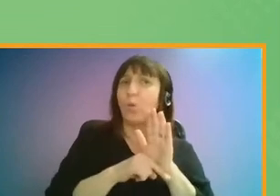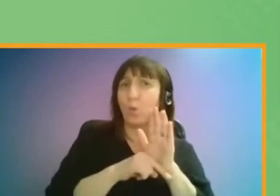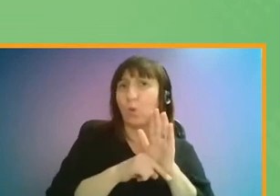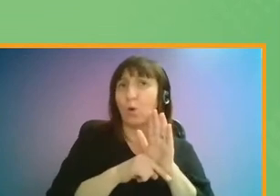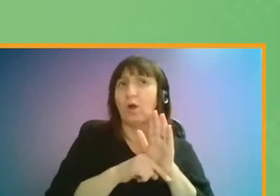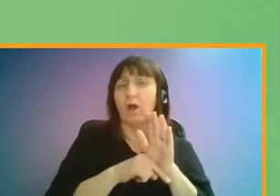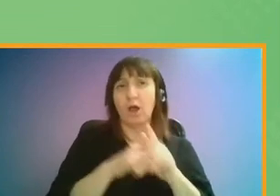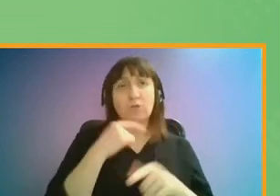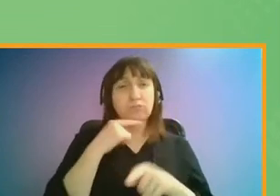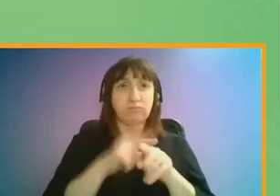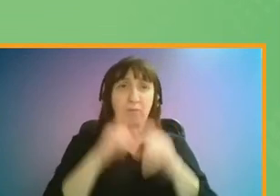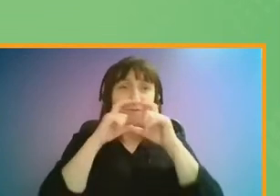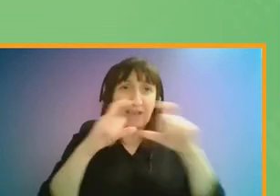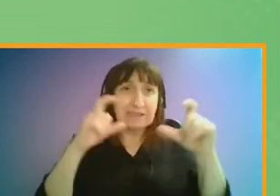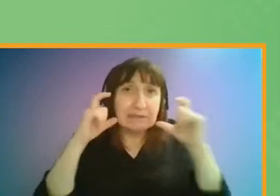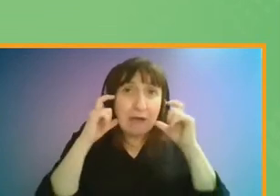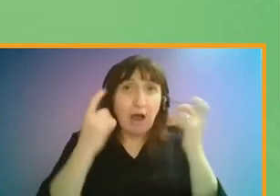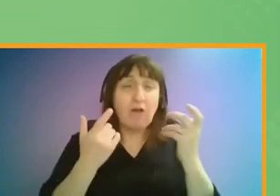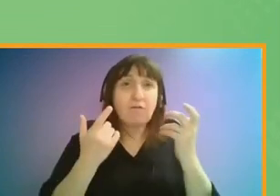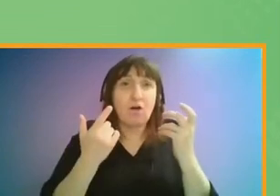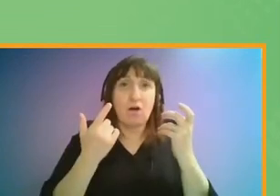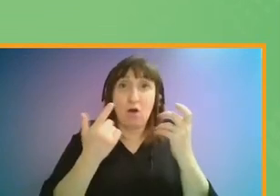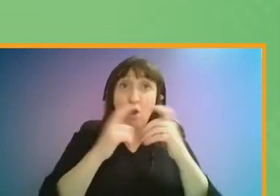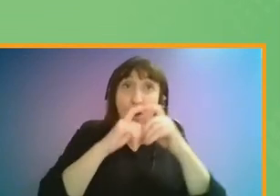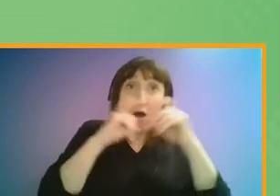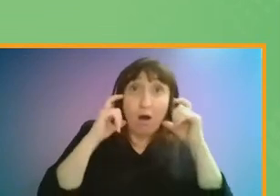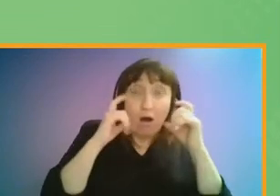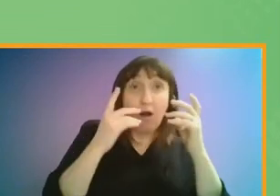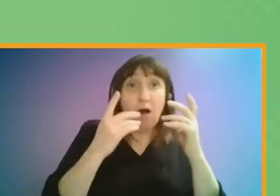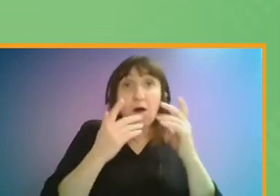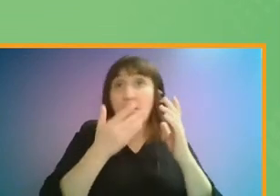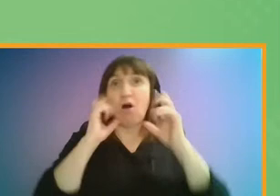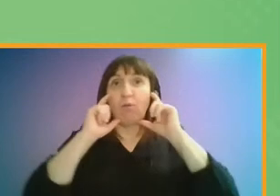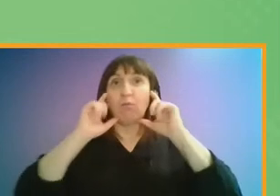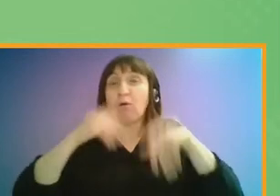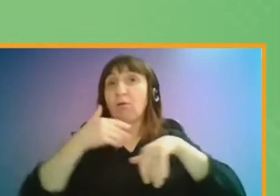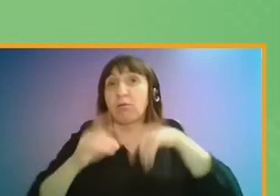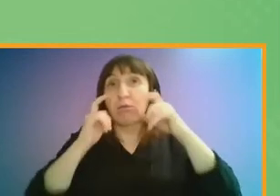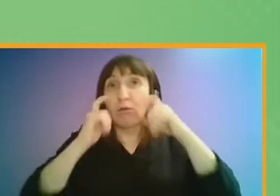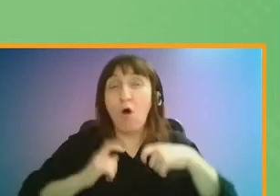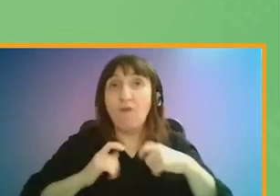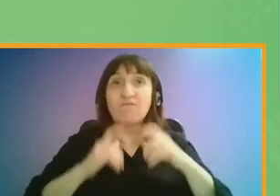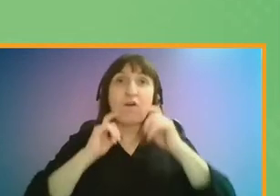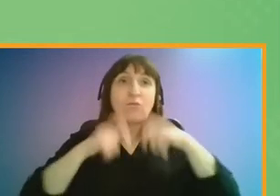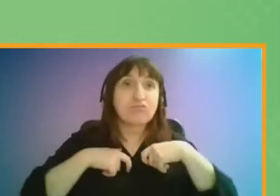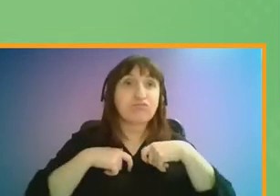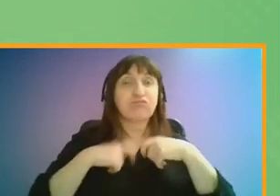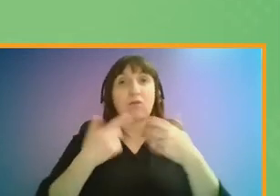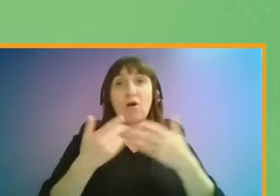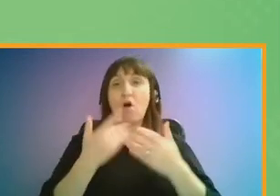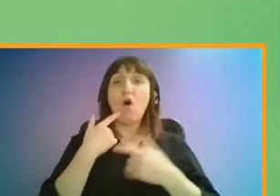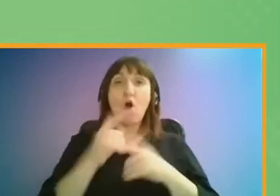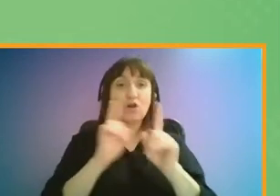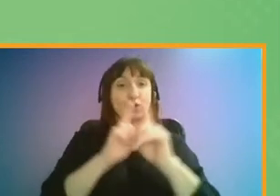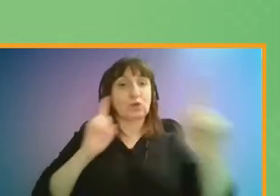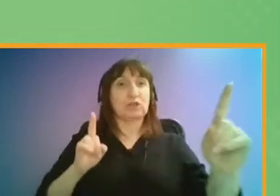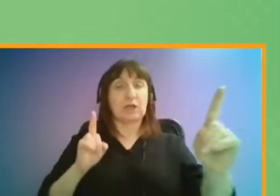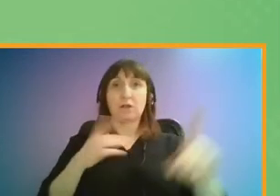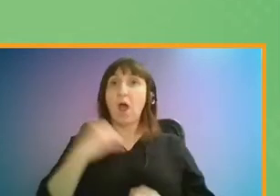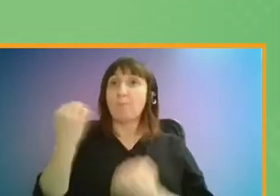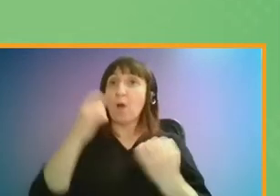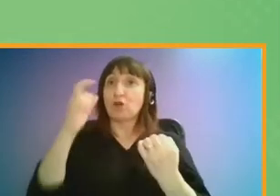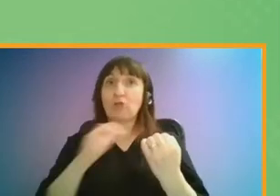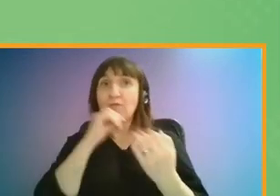This included face coverings not being worn or being worn incorrectly, a lack of social distancing and bus drivers not enforcing the maximum